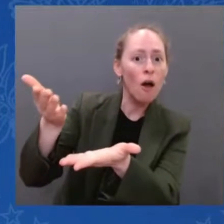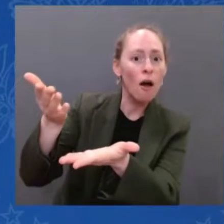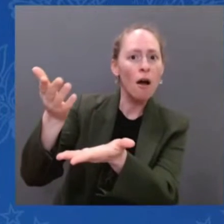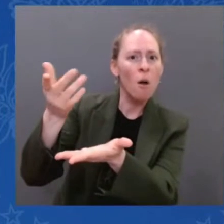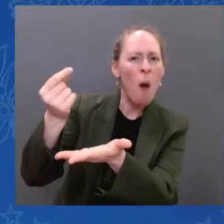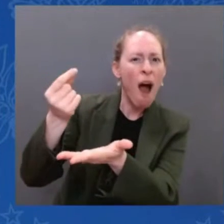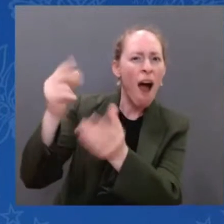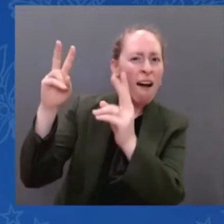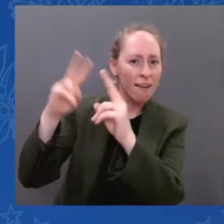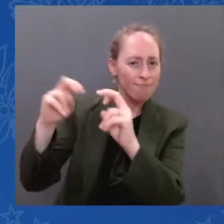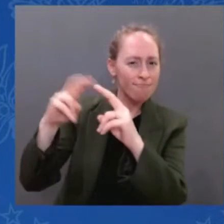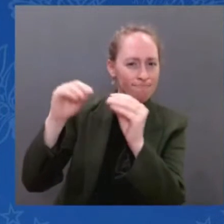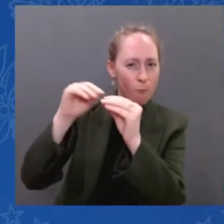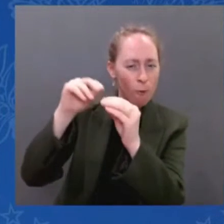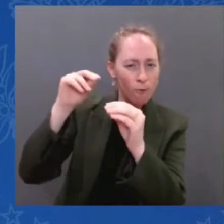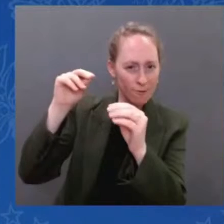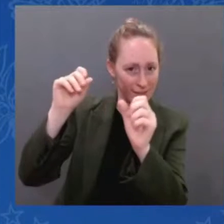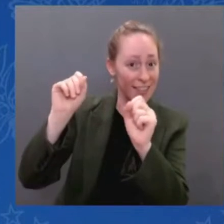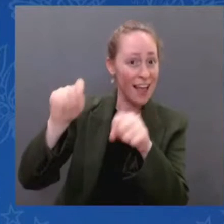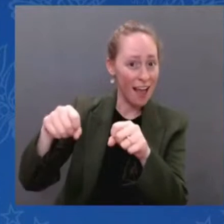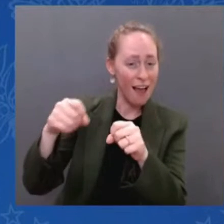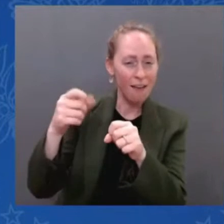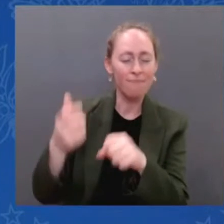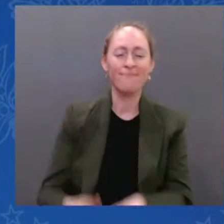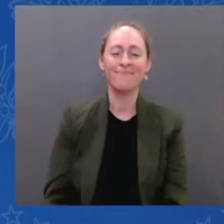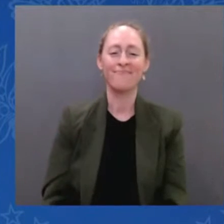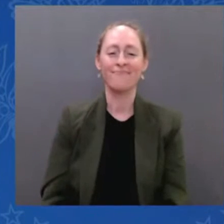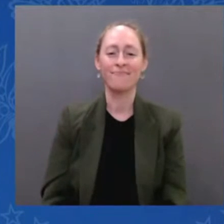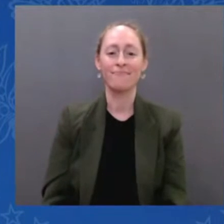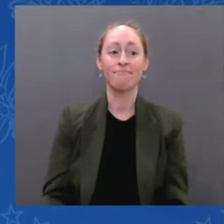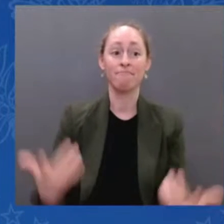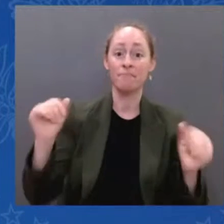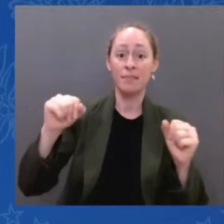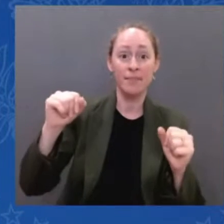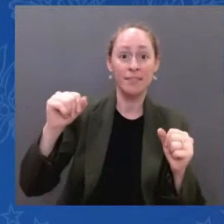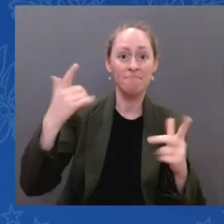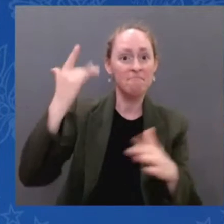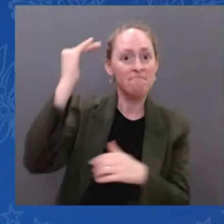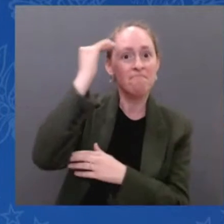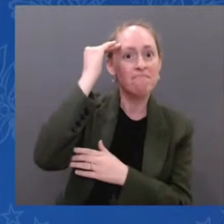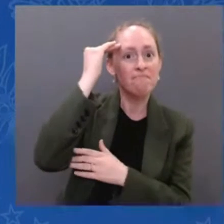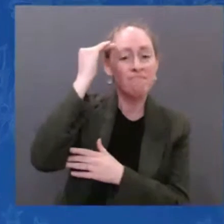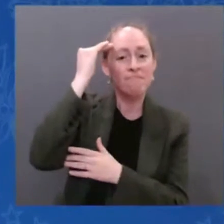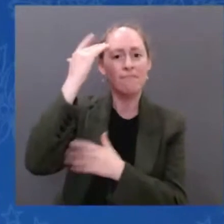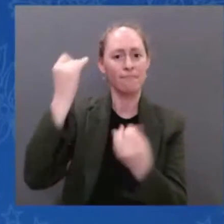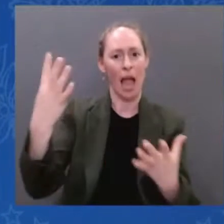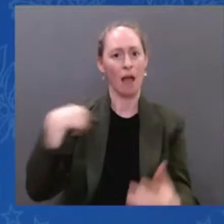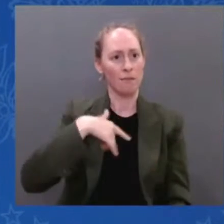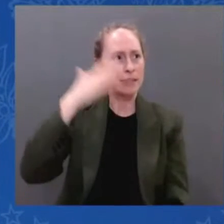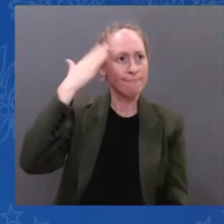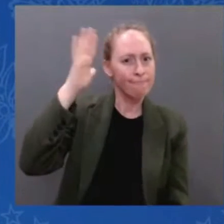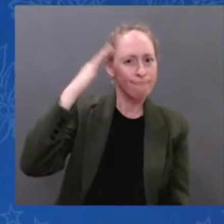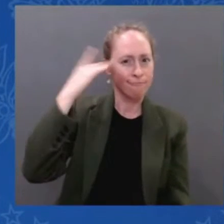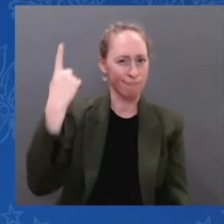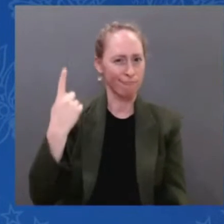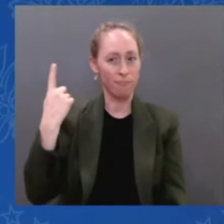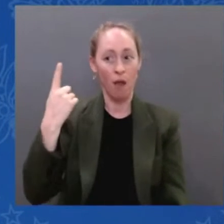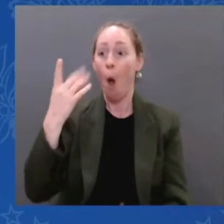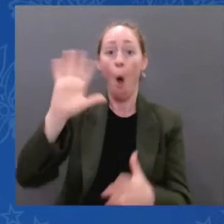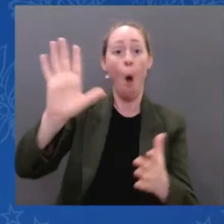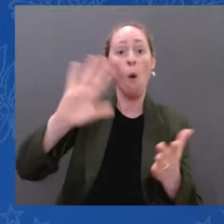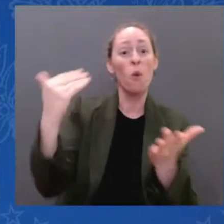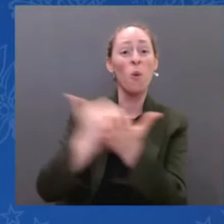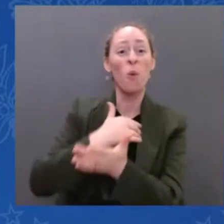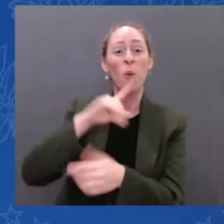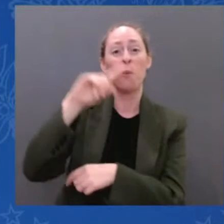even know what the questions are yet. This is what's happening. And it's because of this wonderful